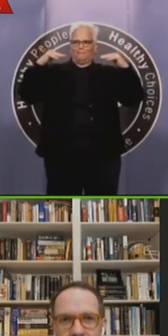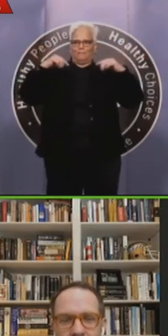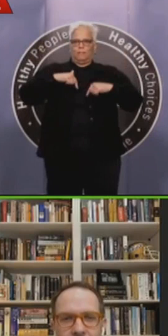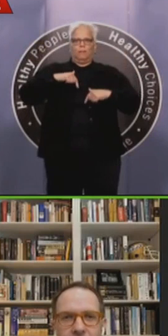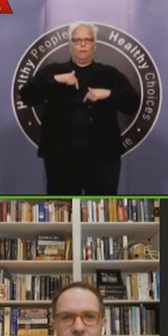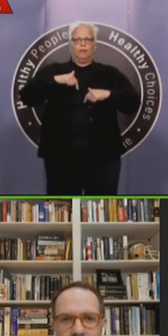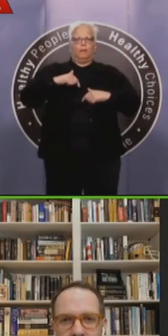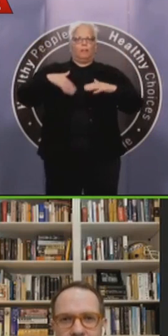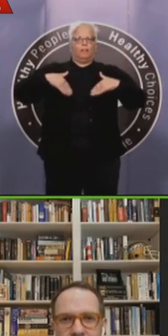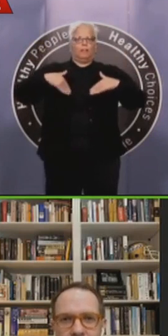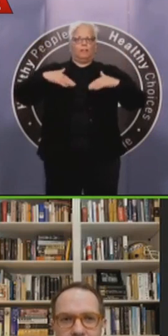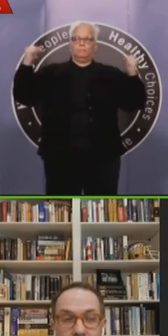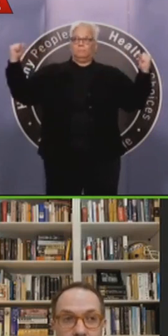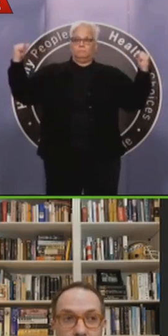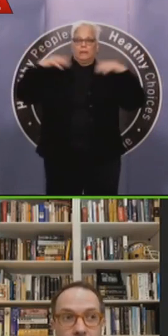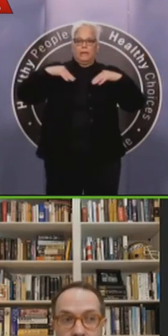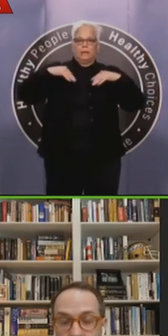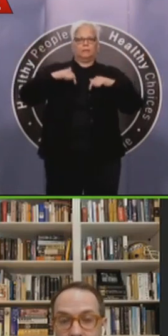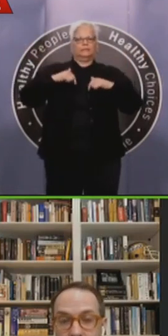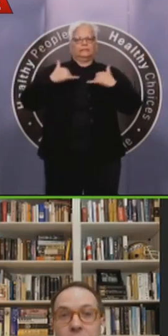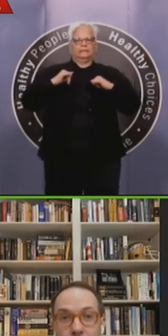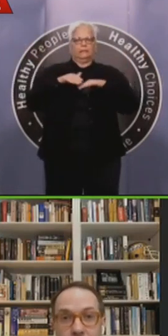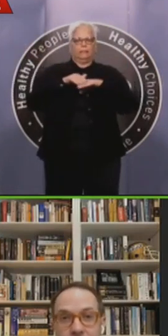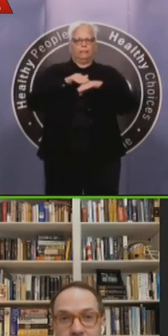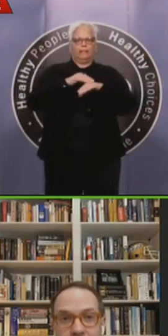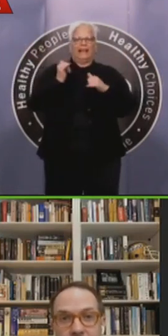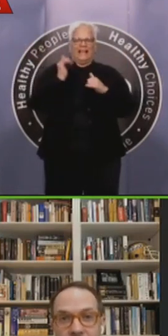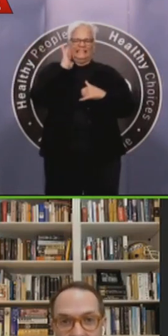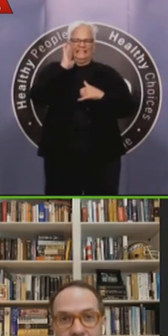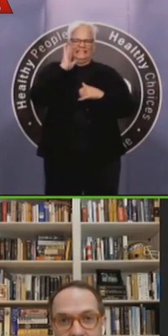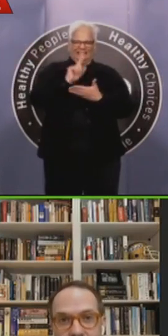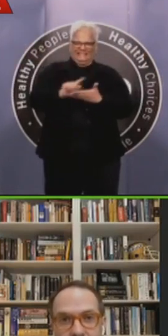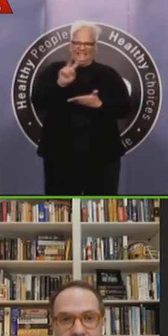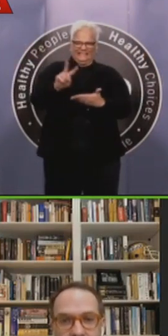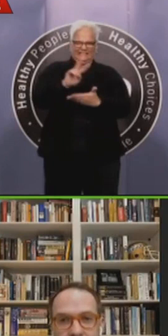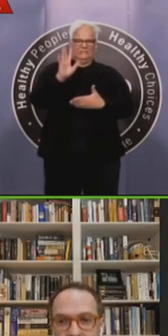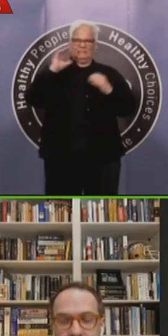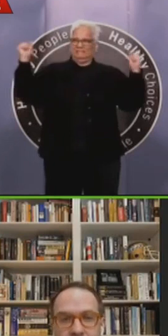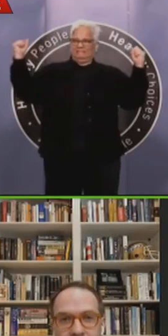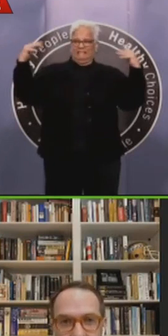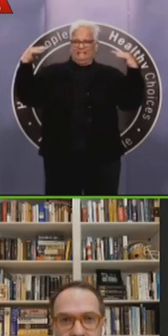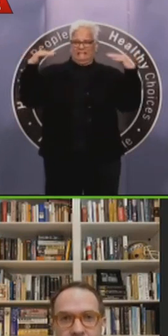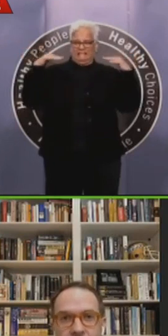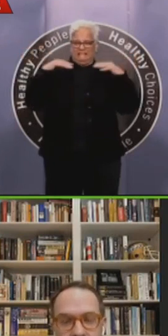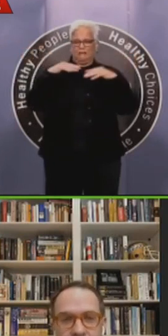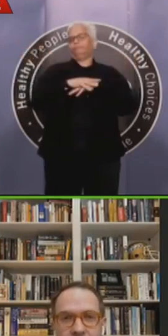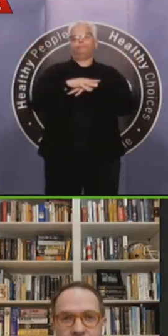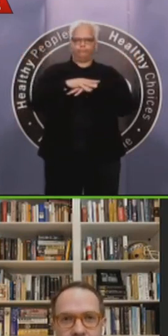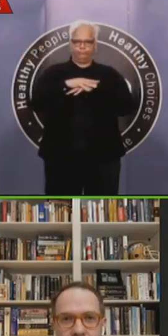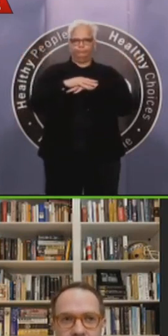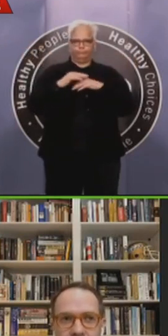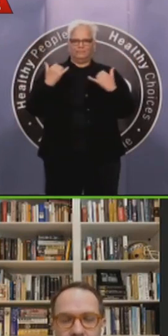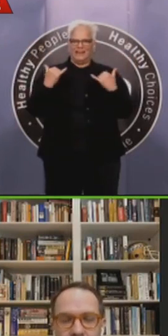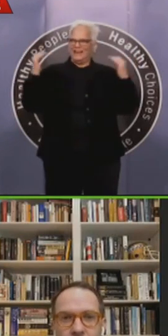they handled it, how they reacted. And we got a couple weeks advance on in the life cycle of